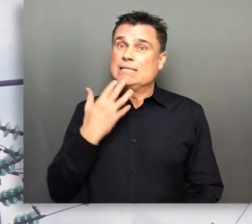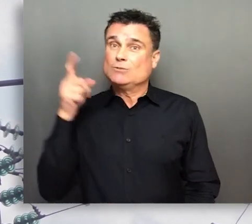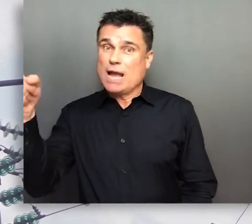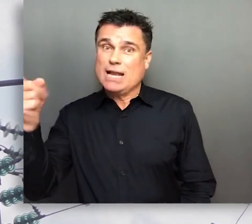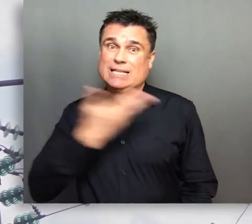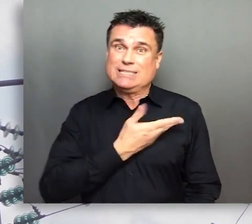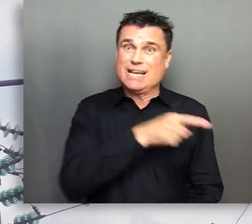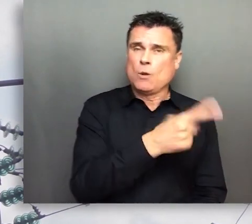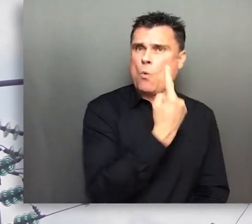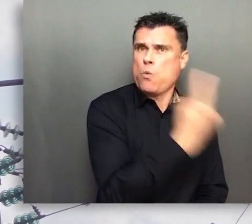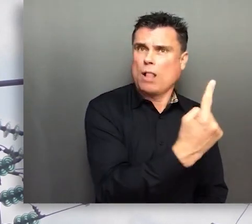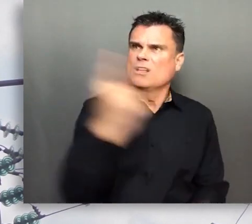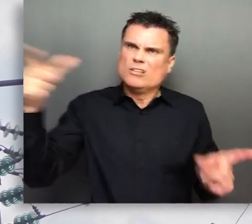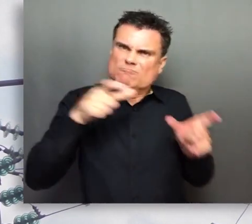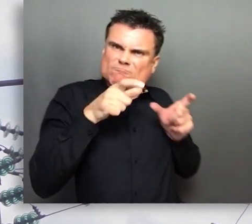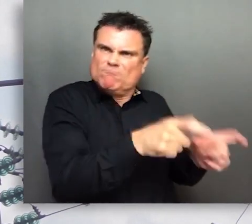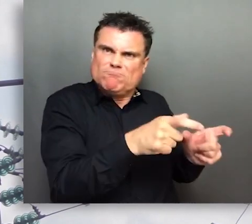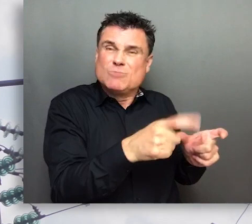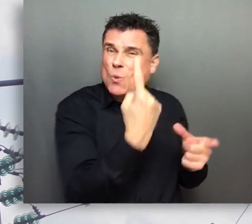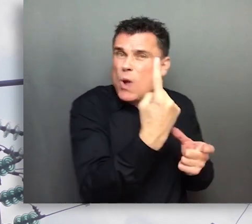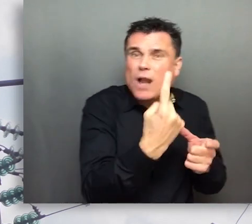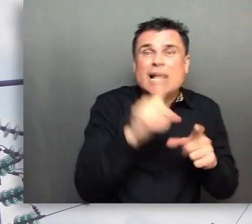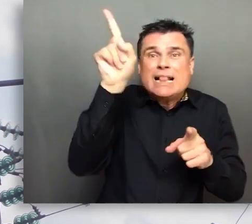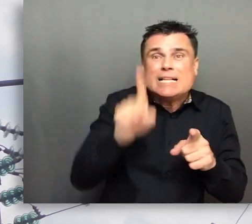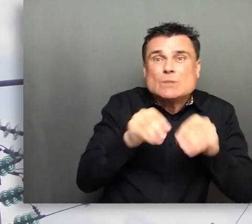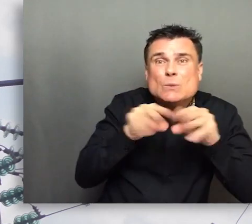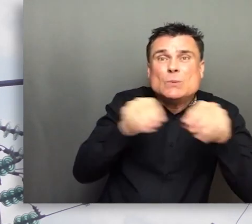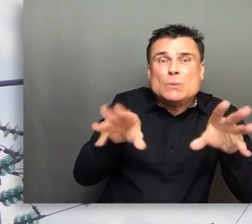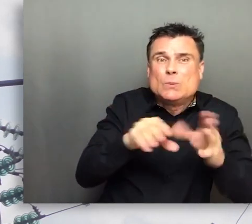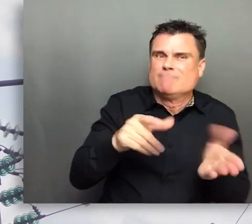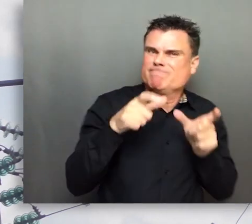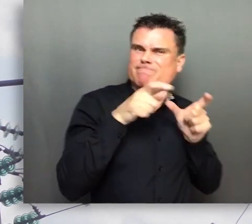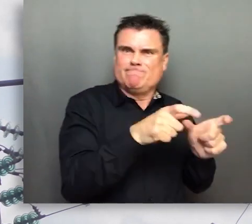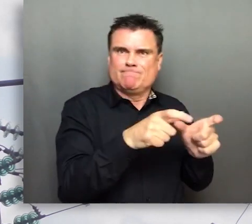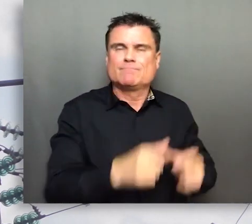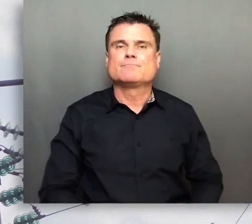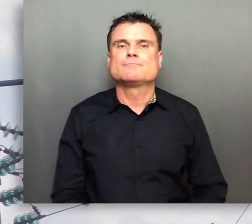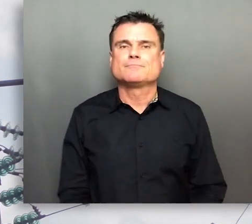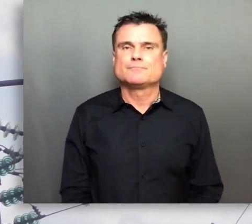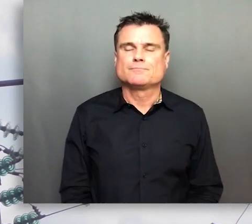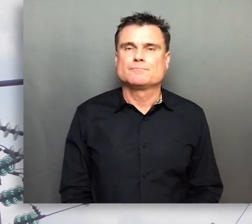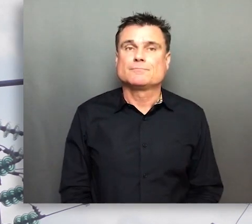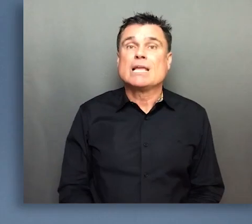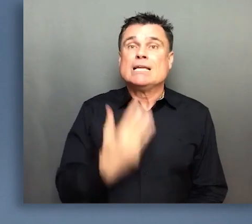Israeli attacks and import restrictions have reduced the capacity of Gaza's sole power plant.